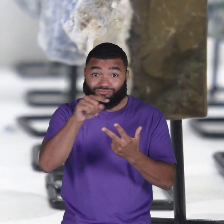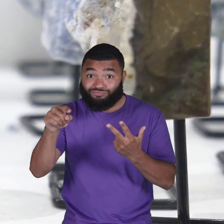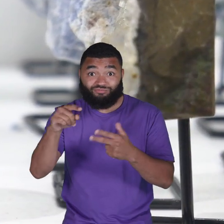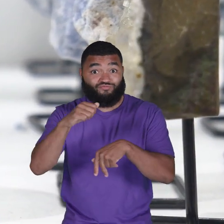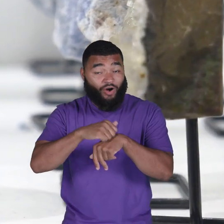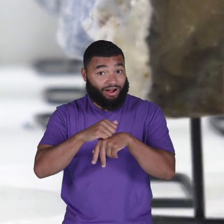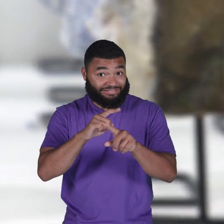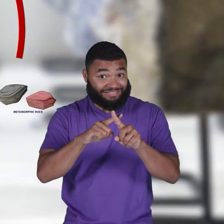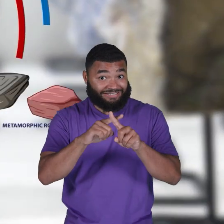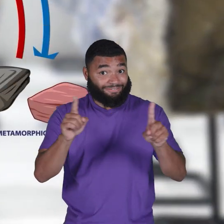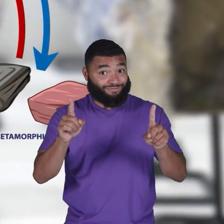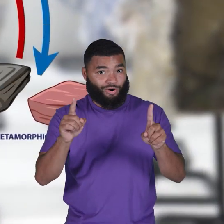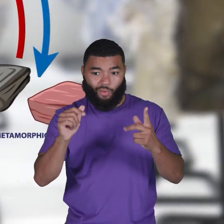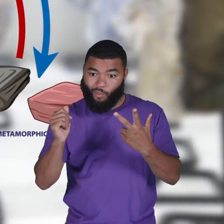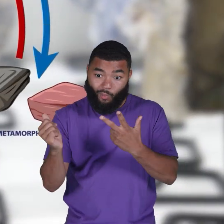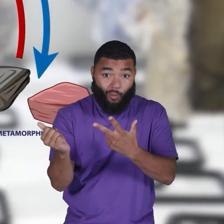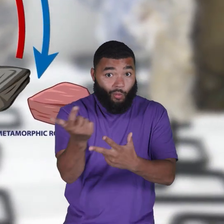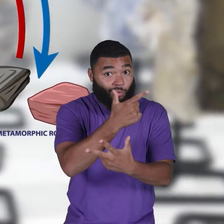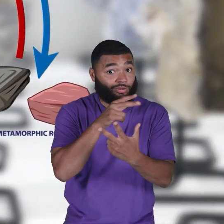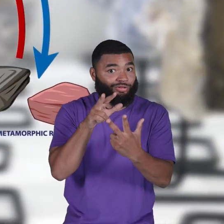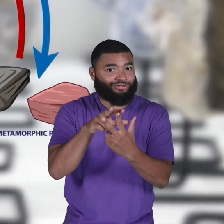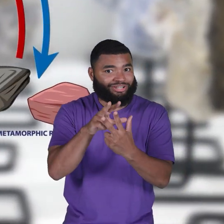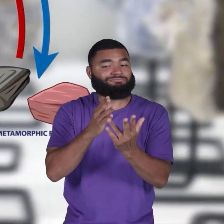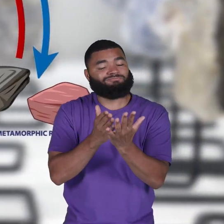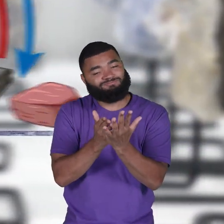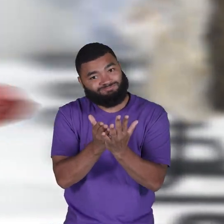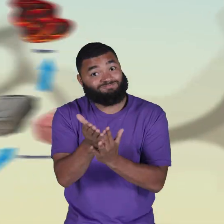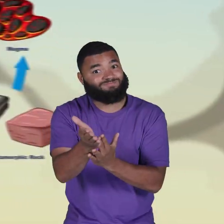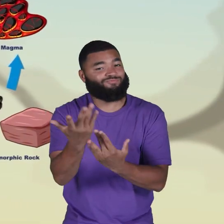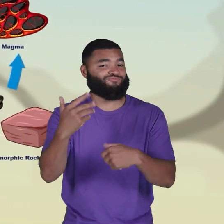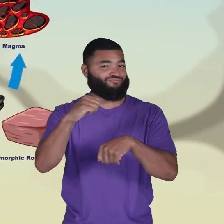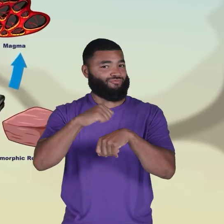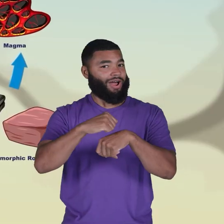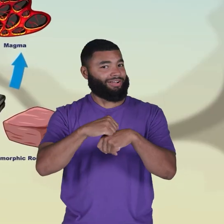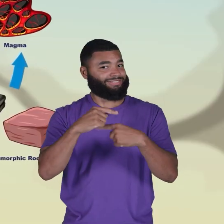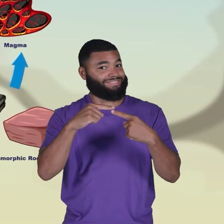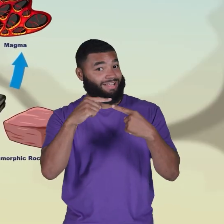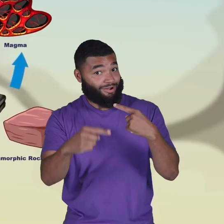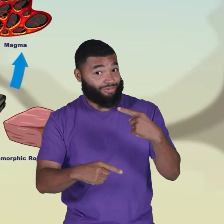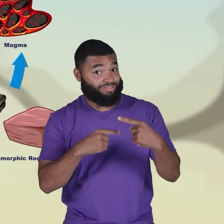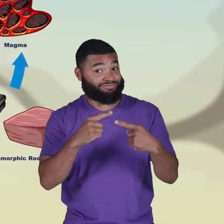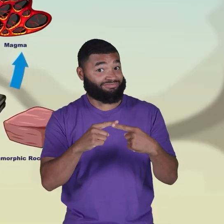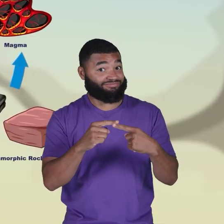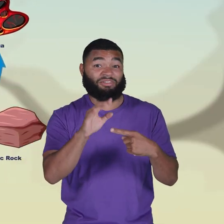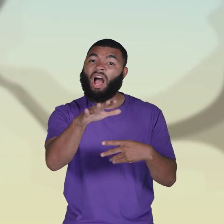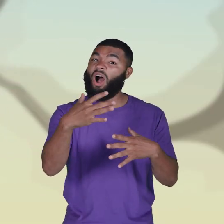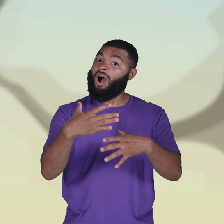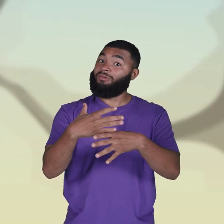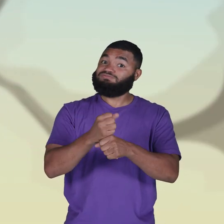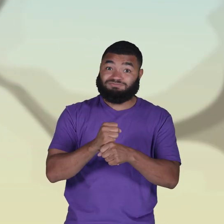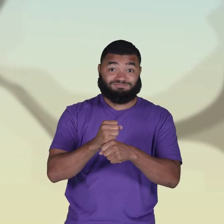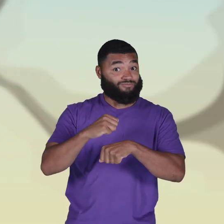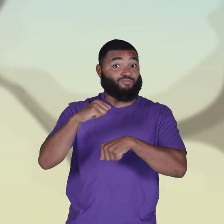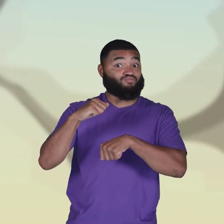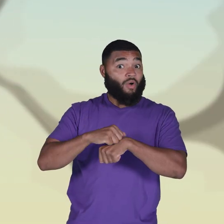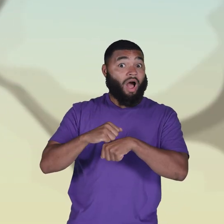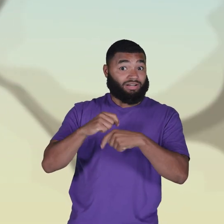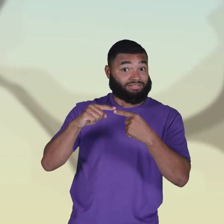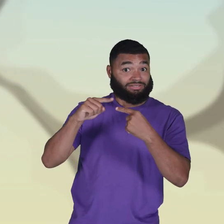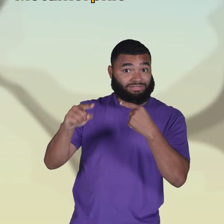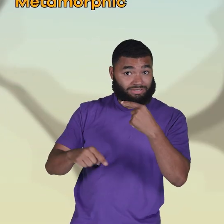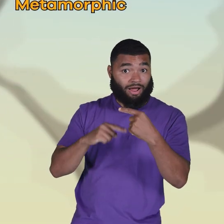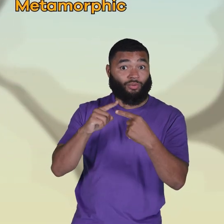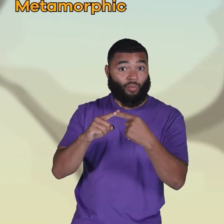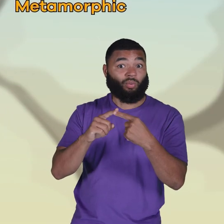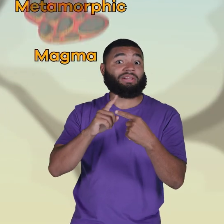a process called the rock cycle. Simply put, the rock cycle is the process by